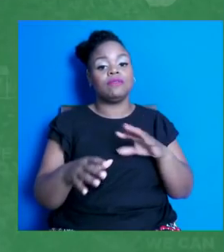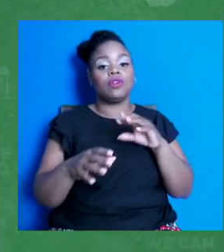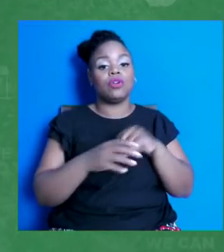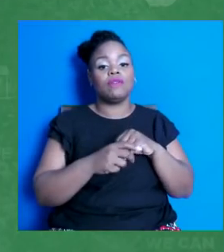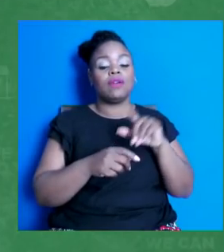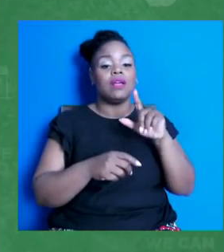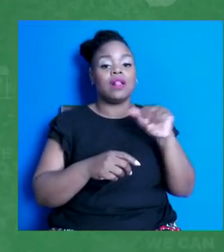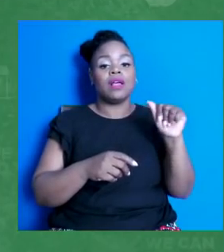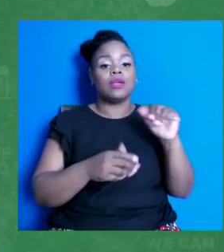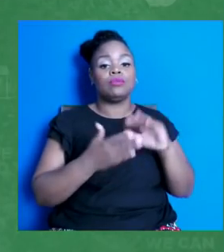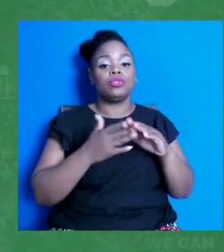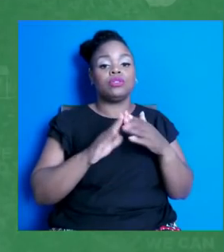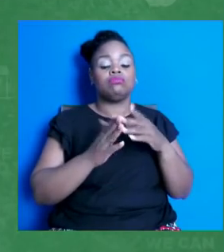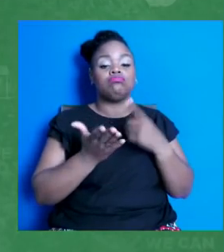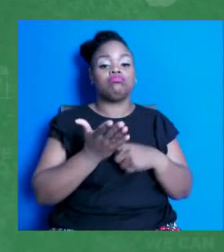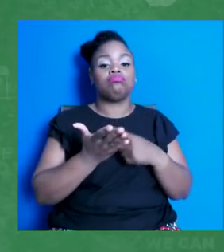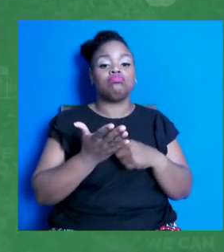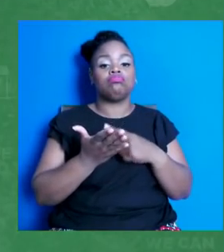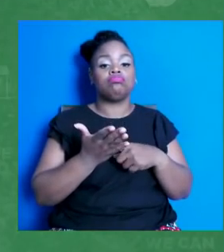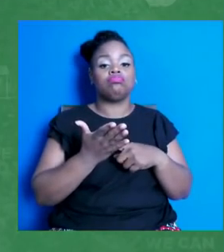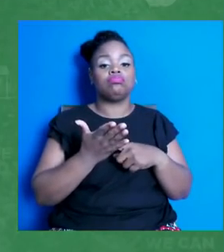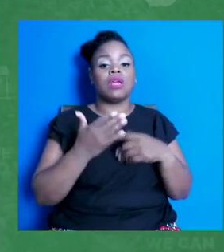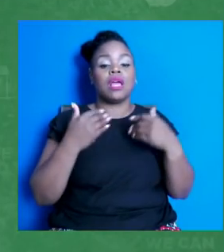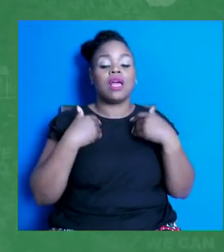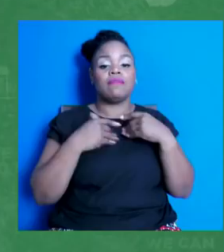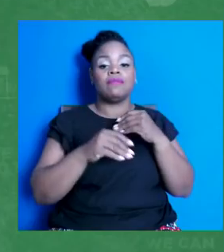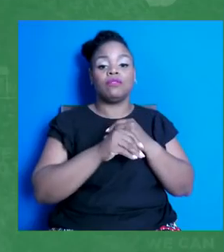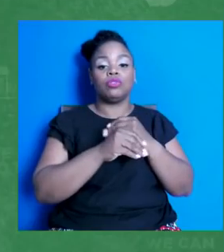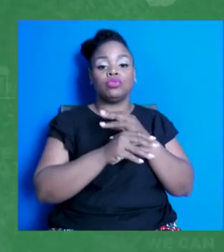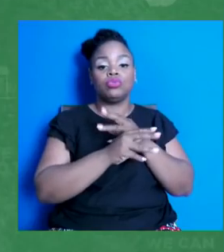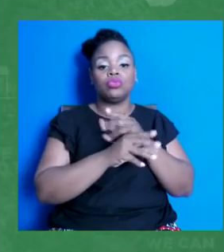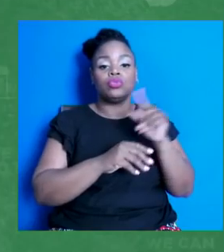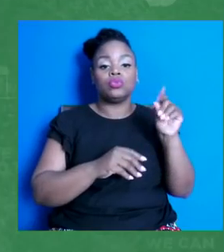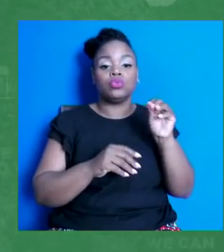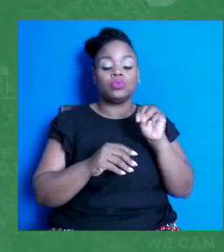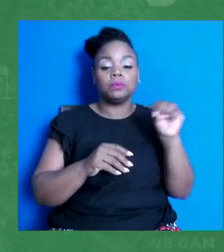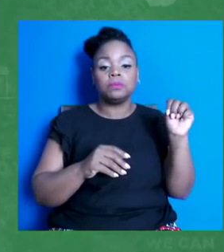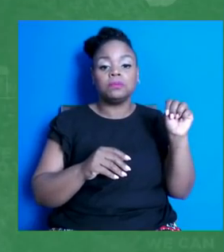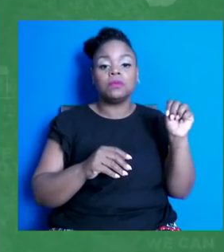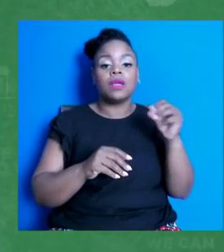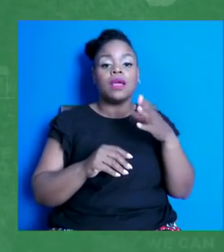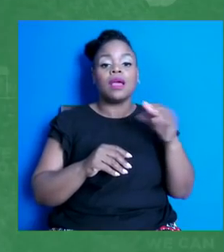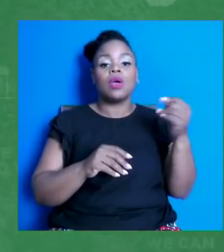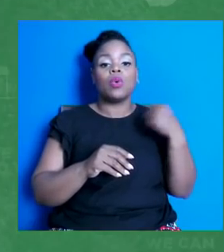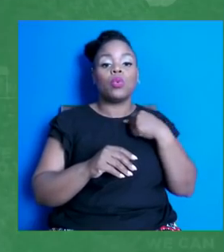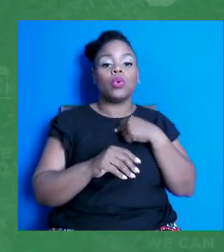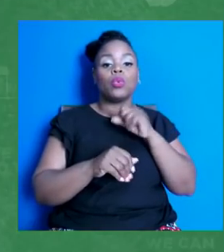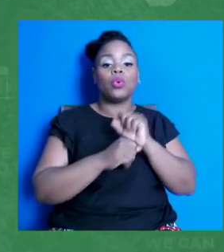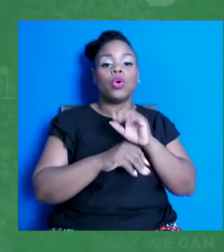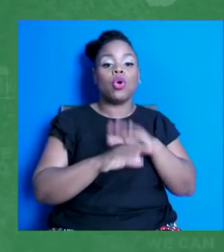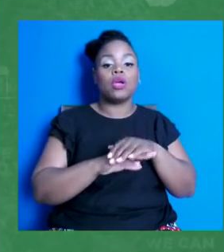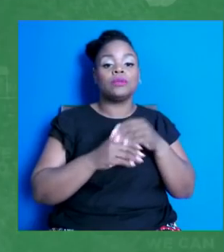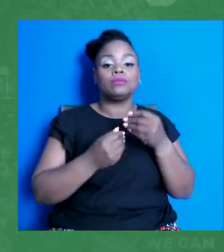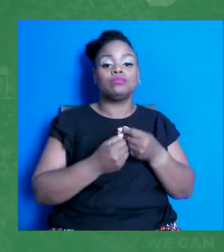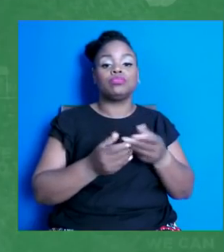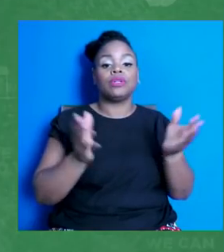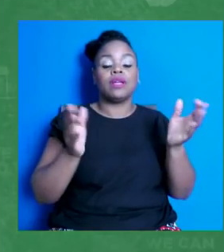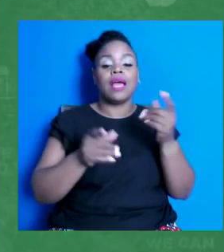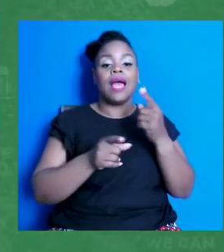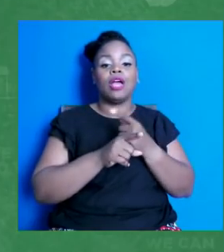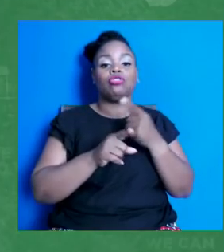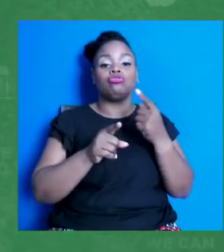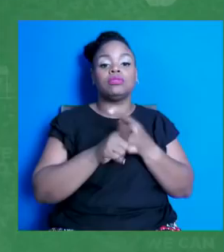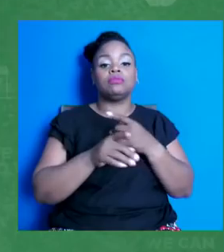host a monthly digitally streamed panel that elevates youth voices and works on spreading accurate and pressing information to other young people and